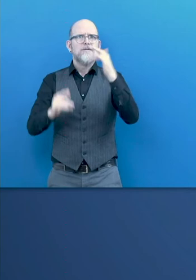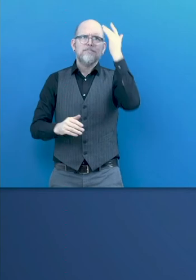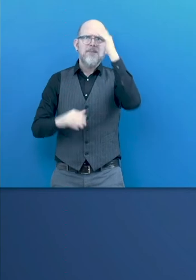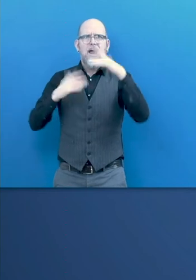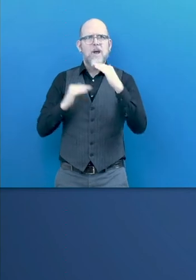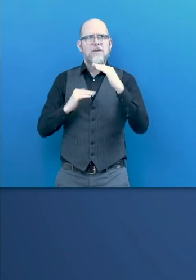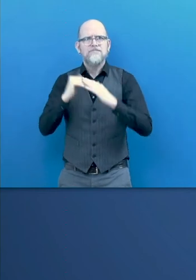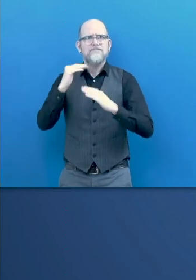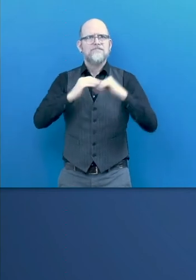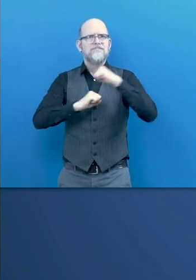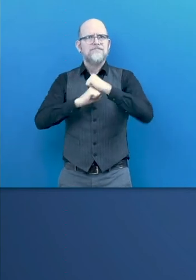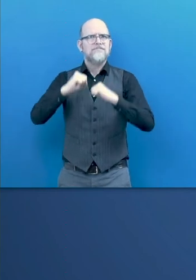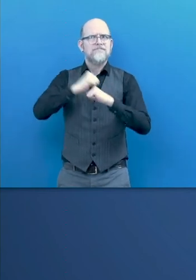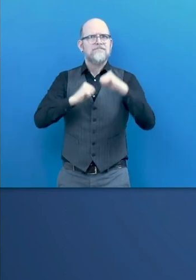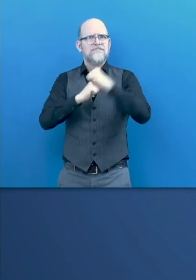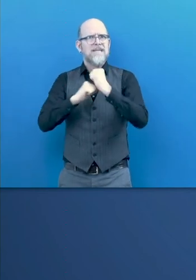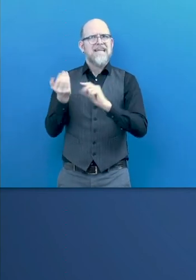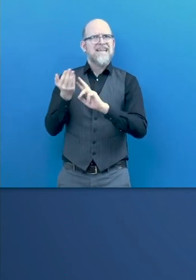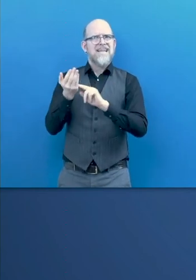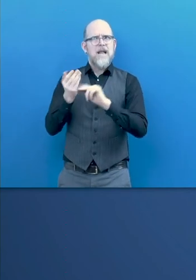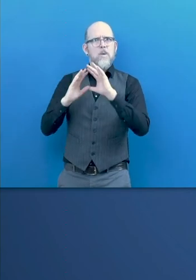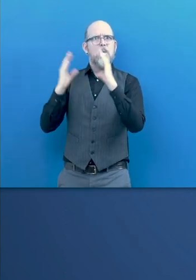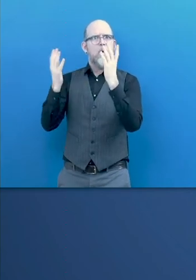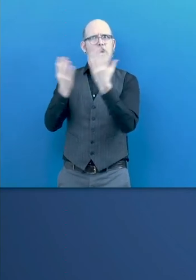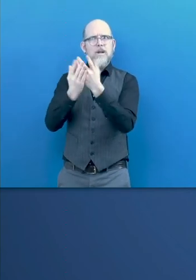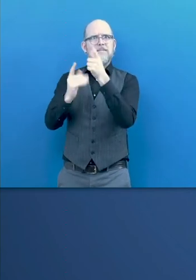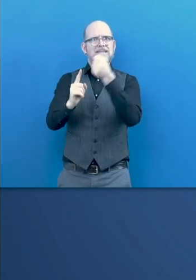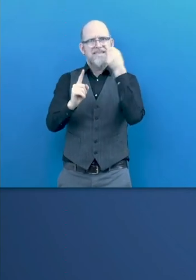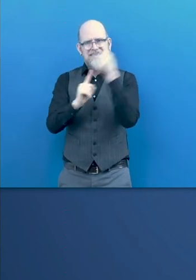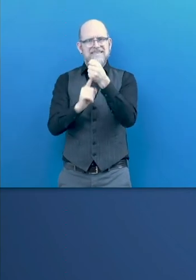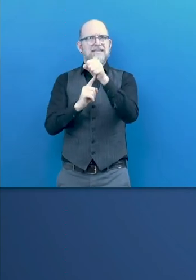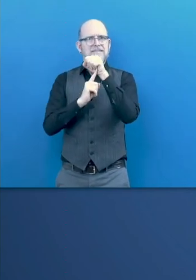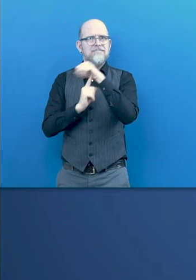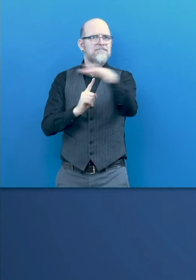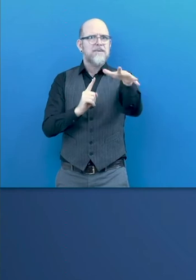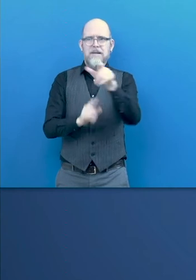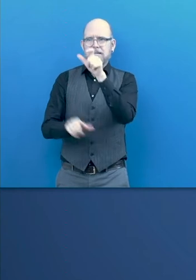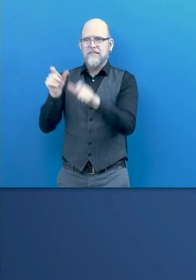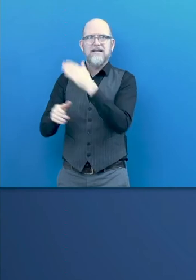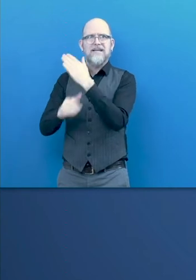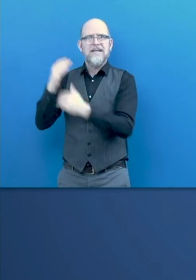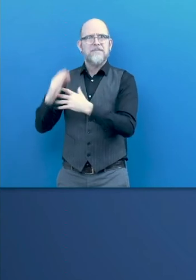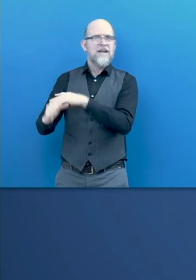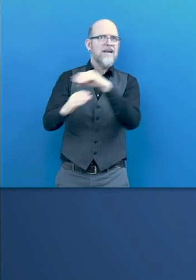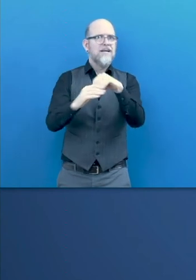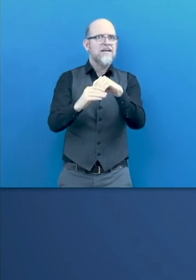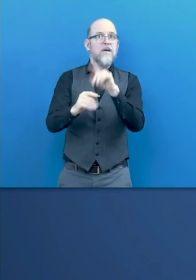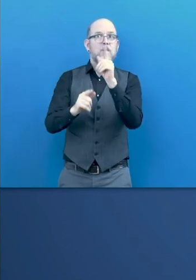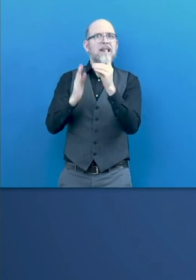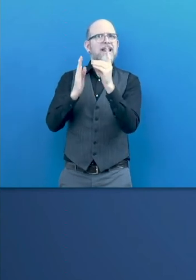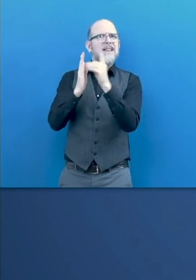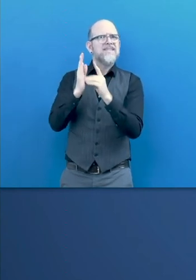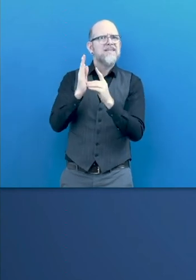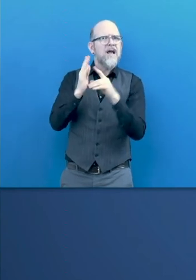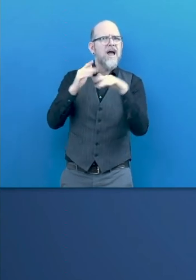the digitalization of the world of work on people with disabilities, and identifying actions that will help shape